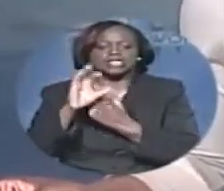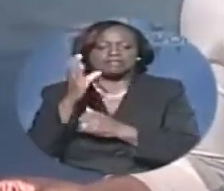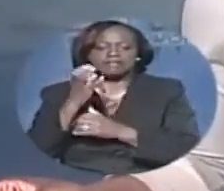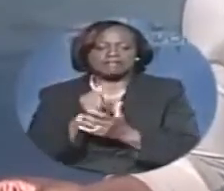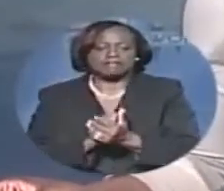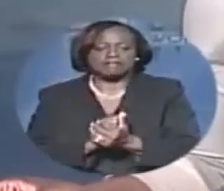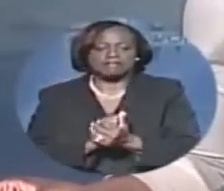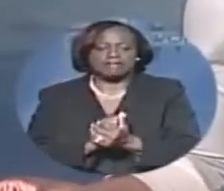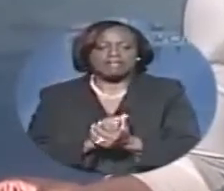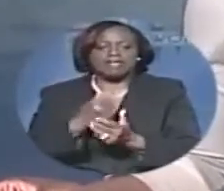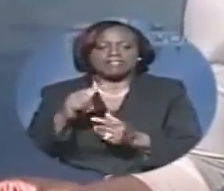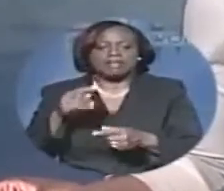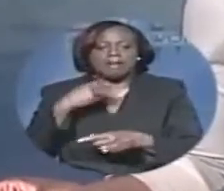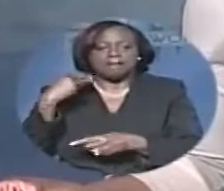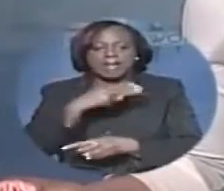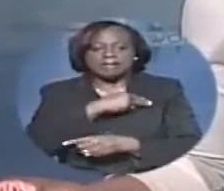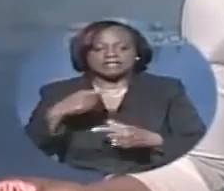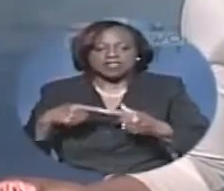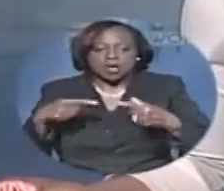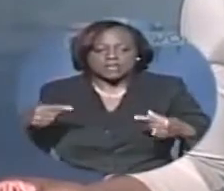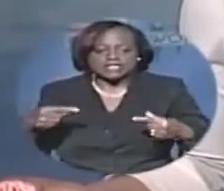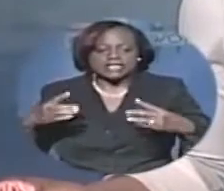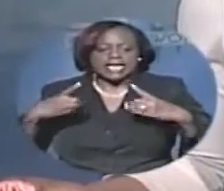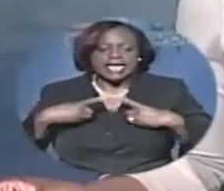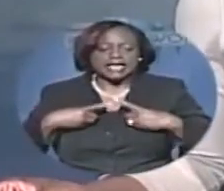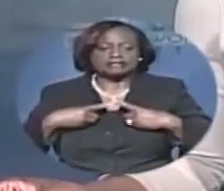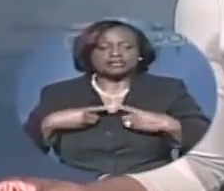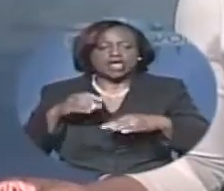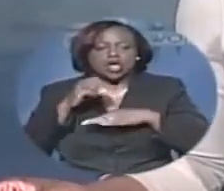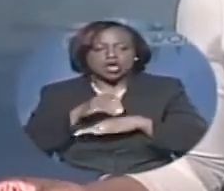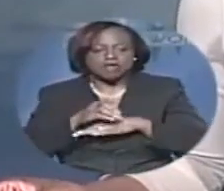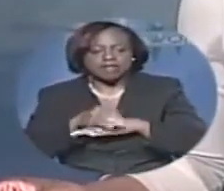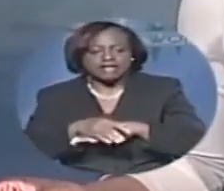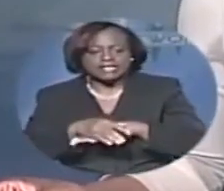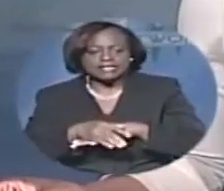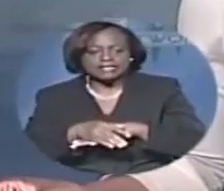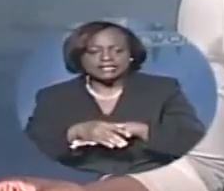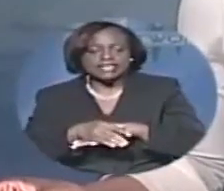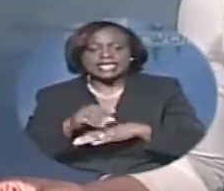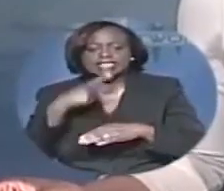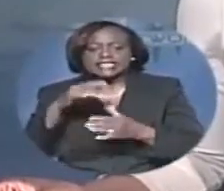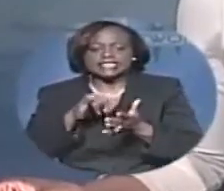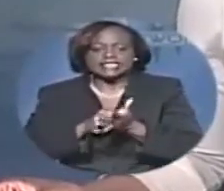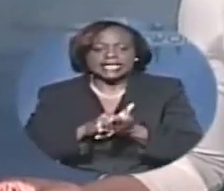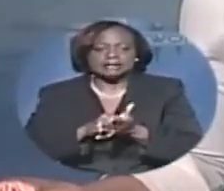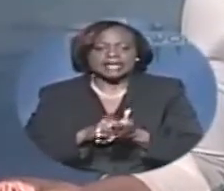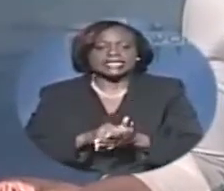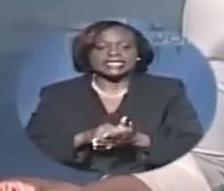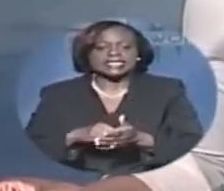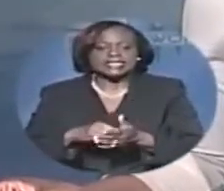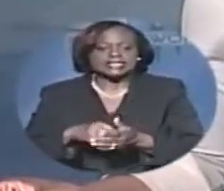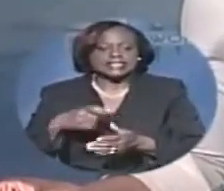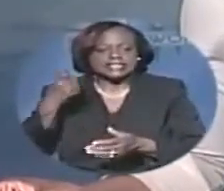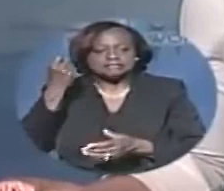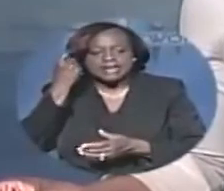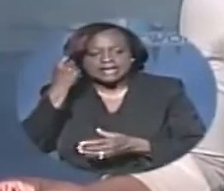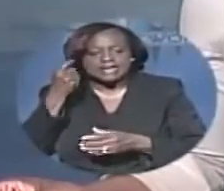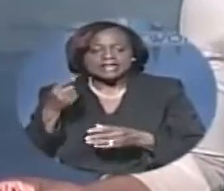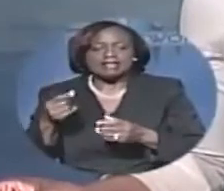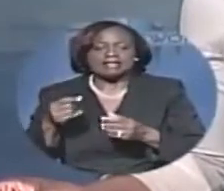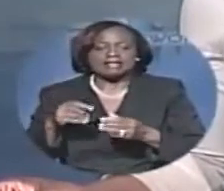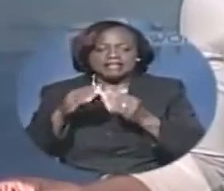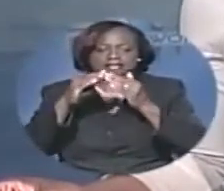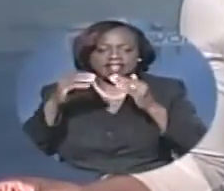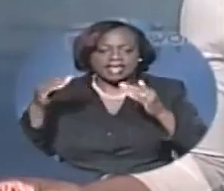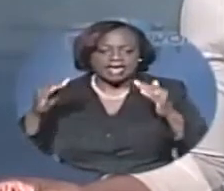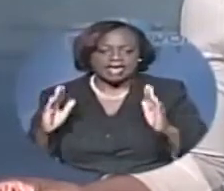They held a press conference immediately following this morning's session, claiming that by suspending the House, the government is preventing the tabling of a